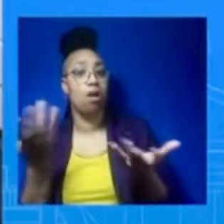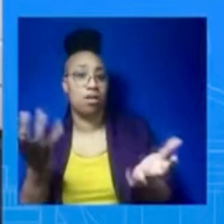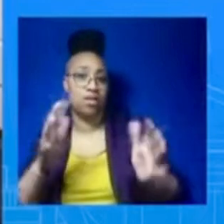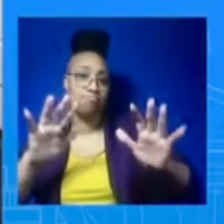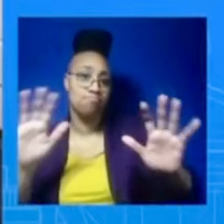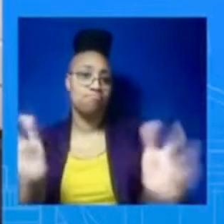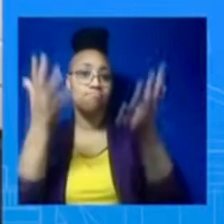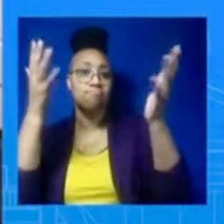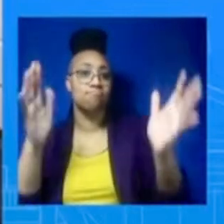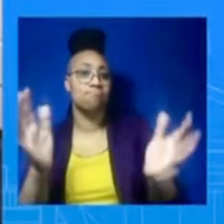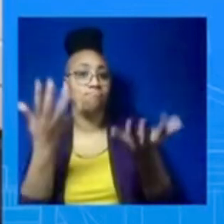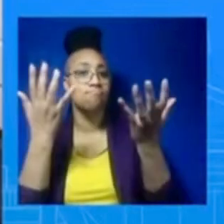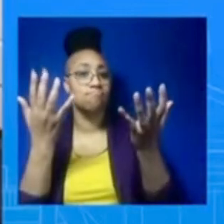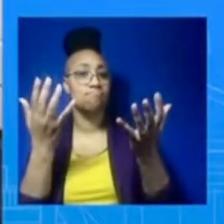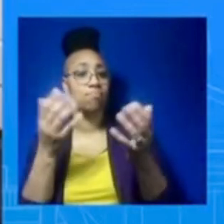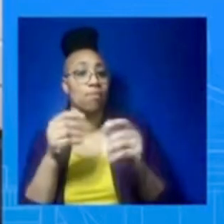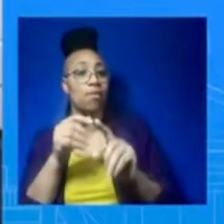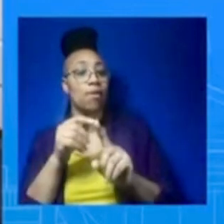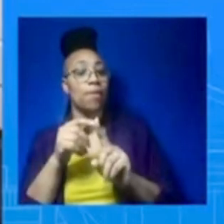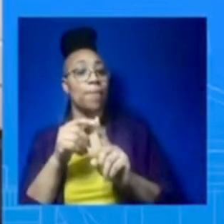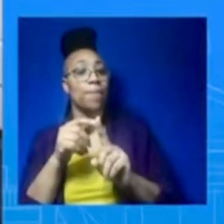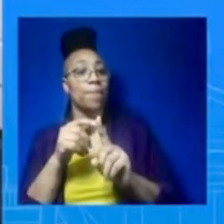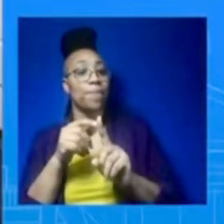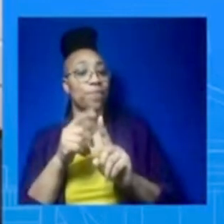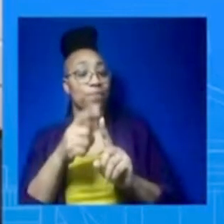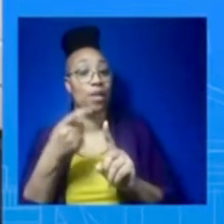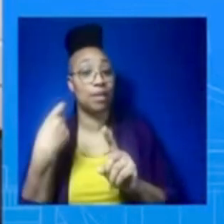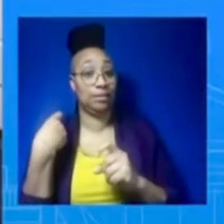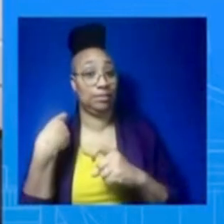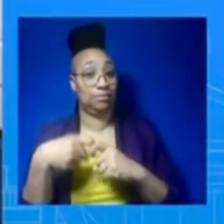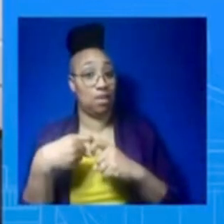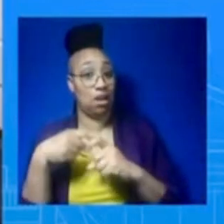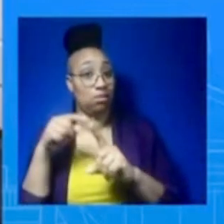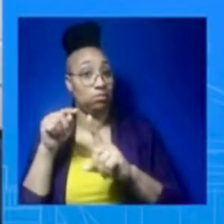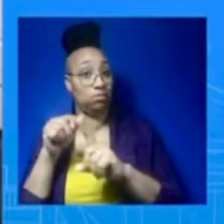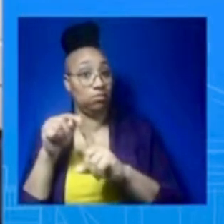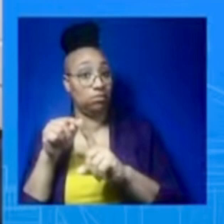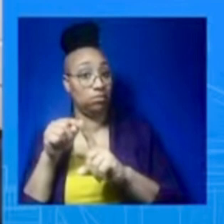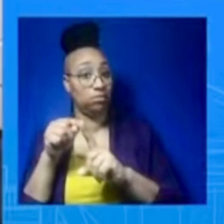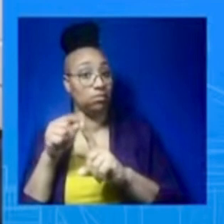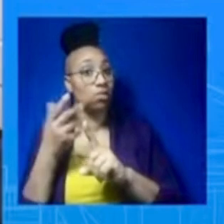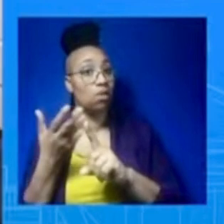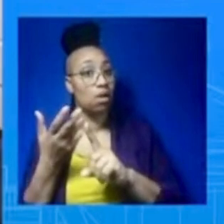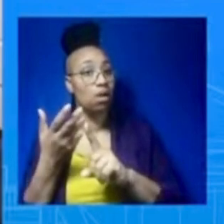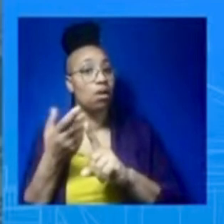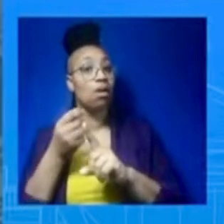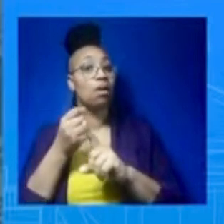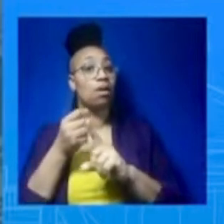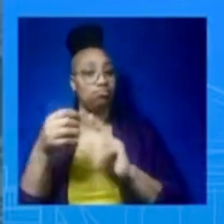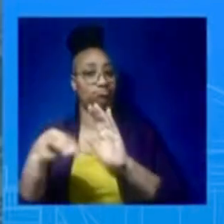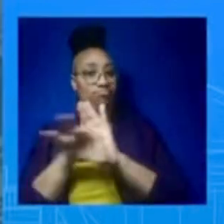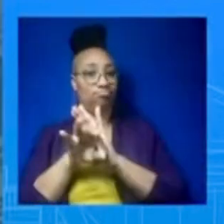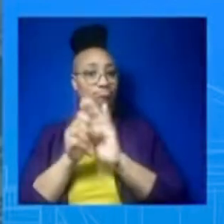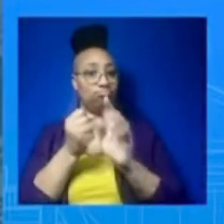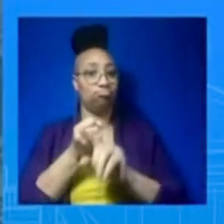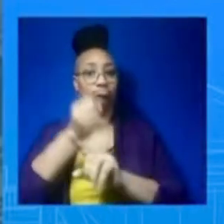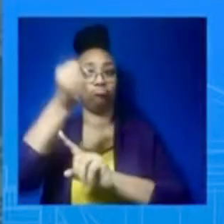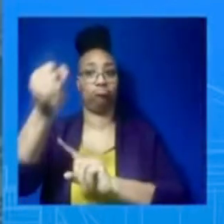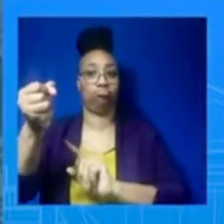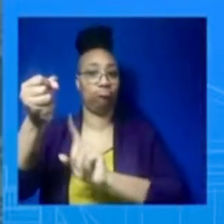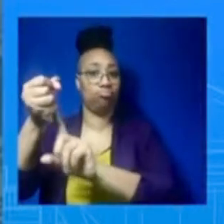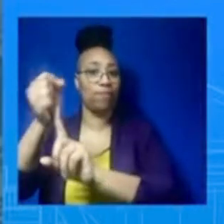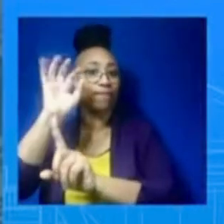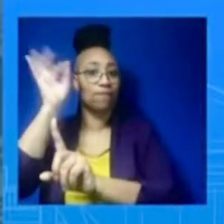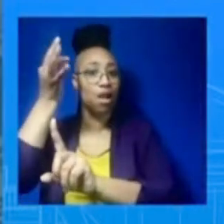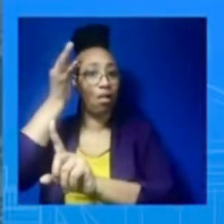Lael Brainard. Is that something he's considering? Do we have a timetable yet as to when he'll nominate someone? Yeah, my answer is going to be similar to what I gave